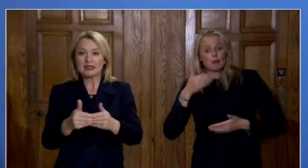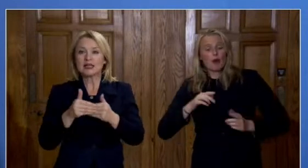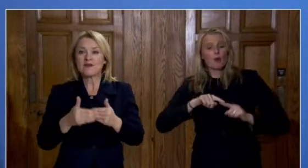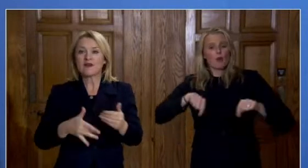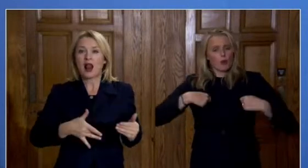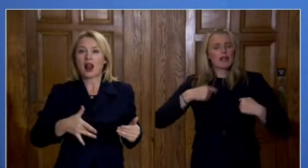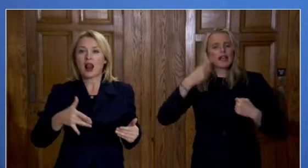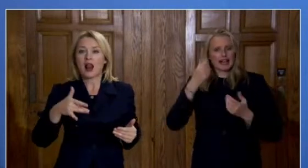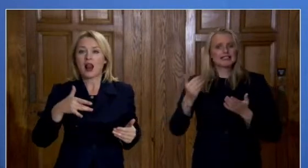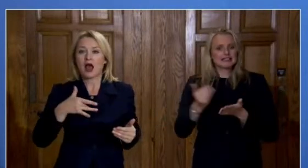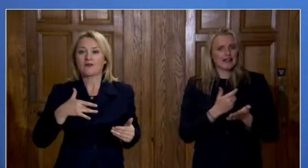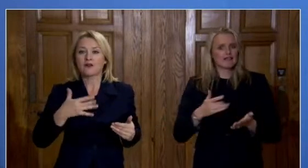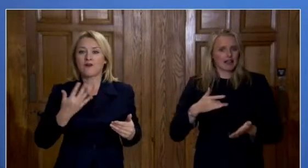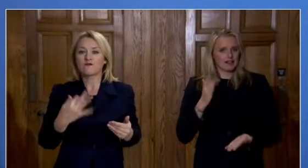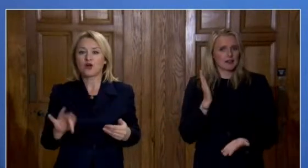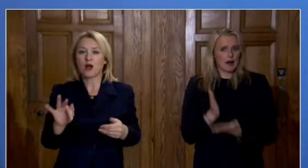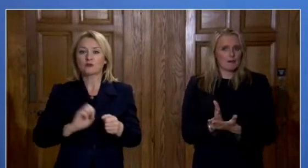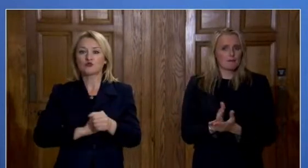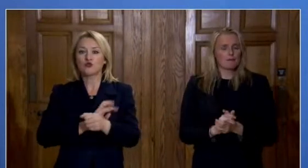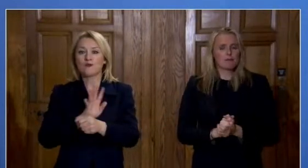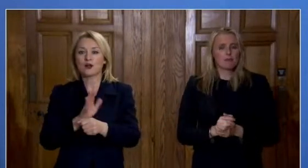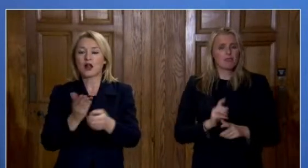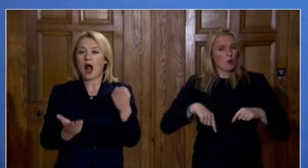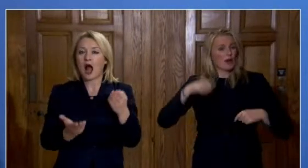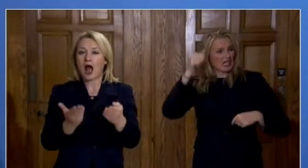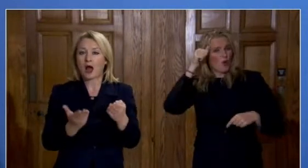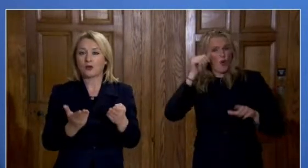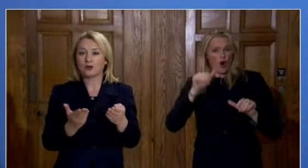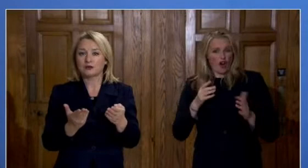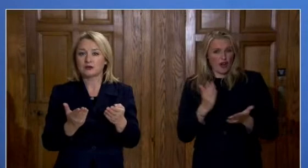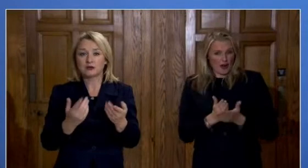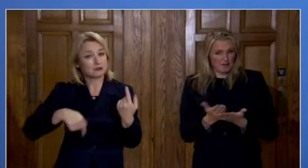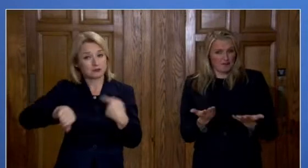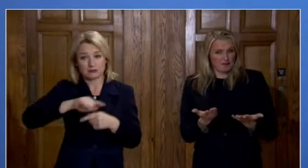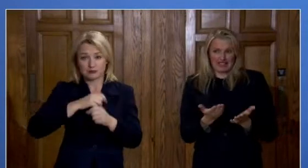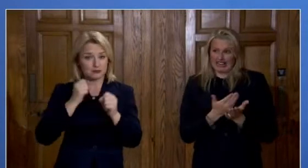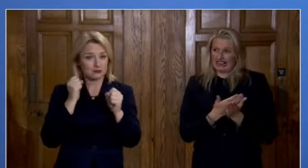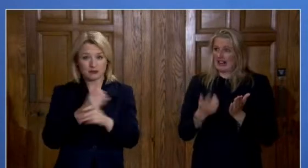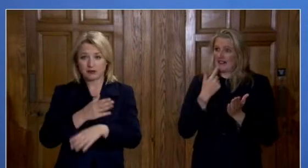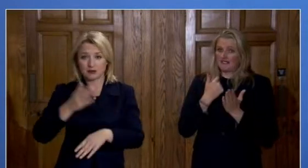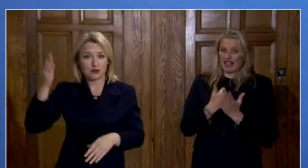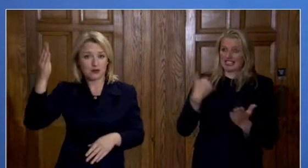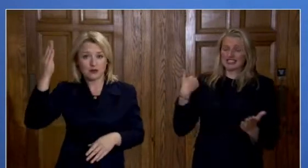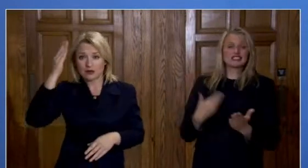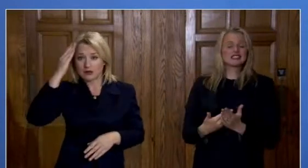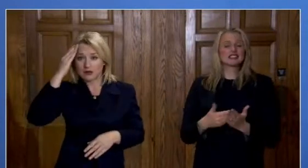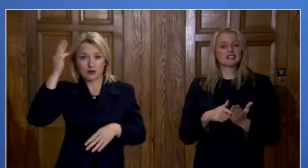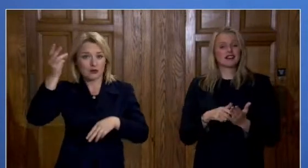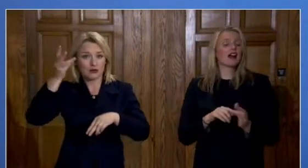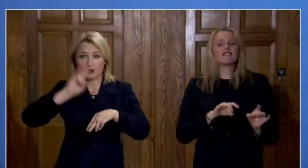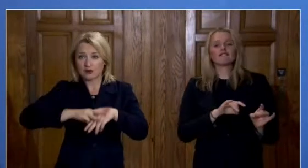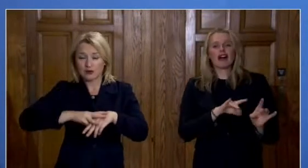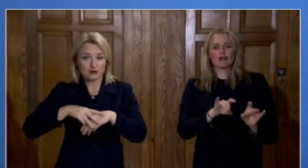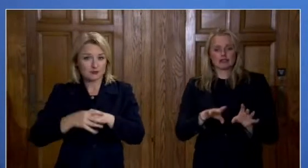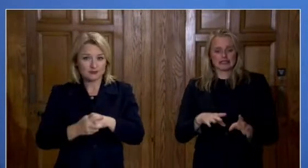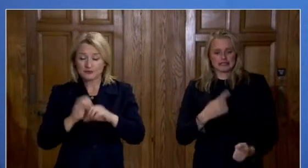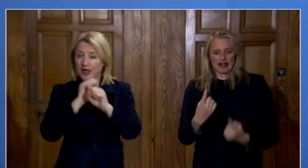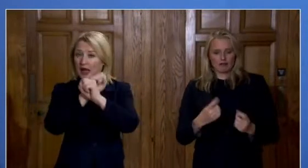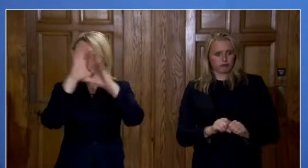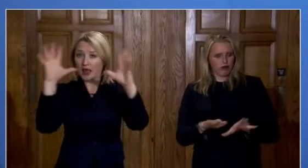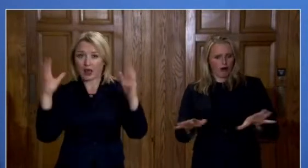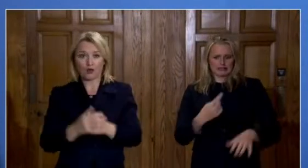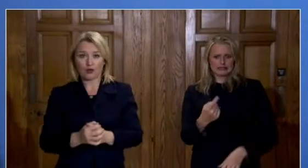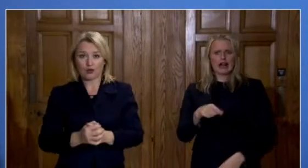We know what needs to be done. The public health advice is clear. The virus doesn't spread itself.